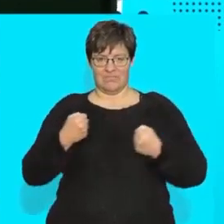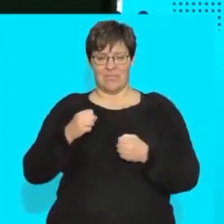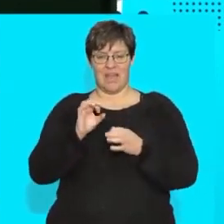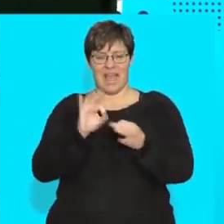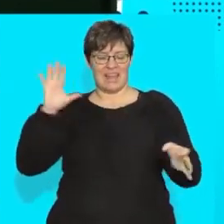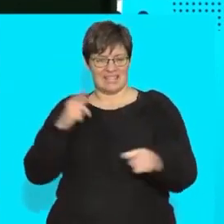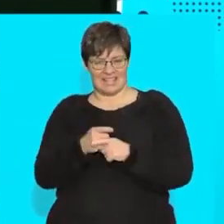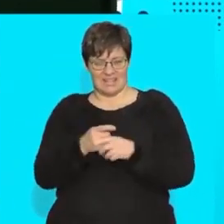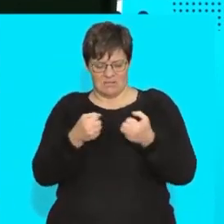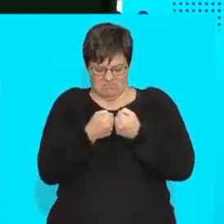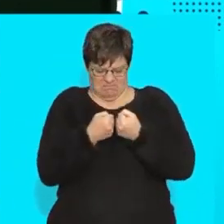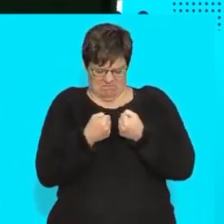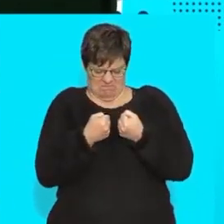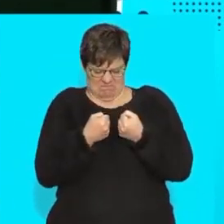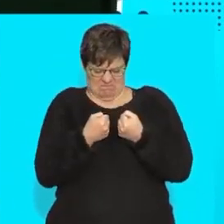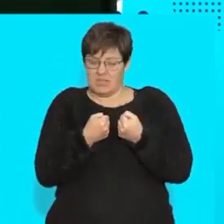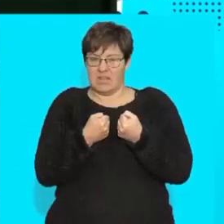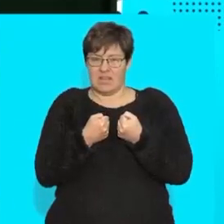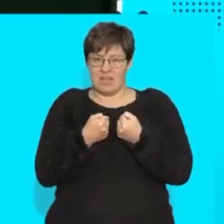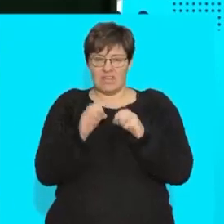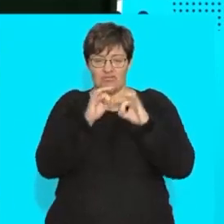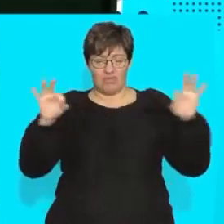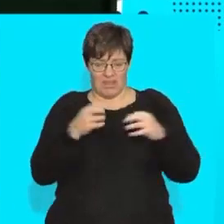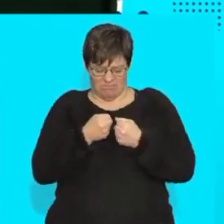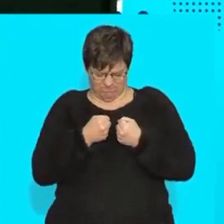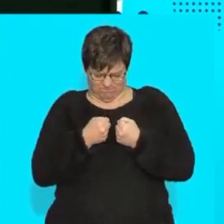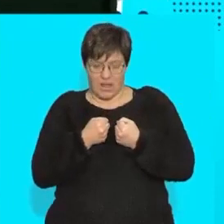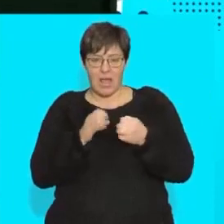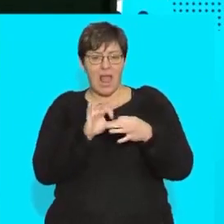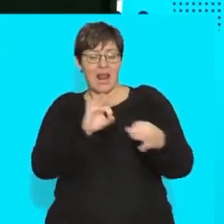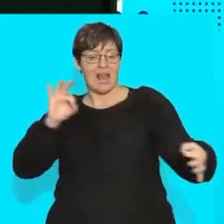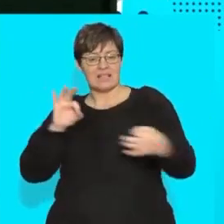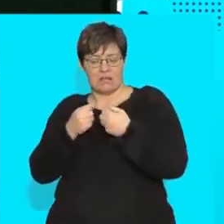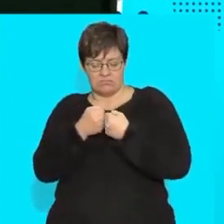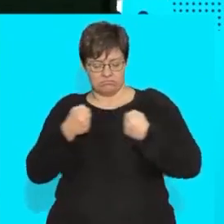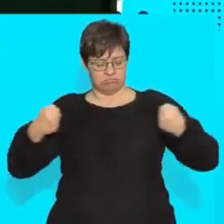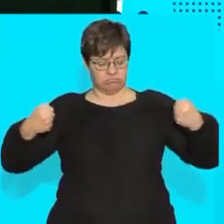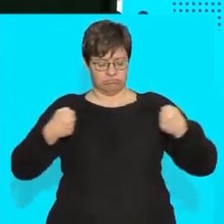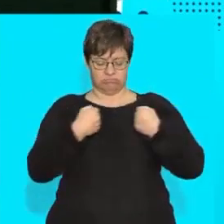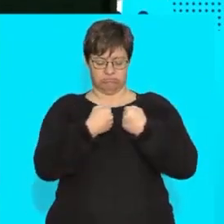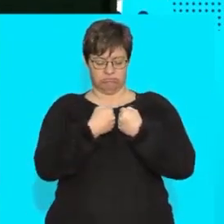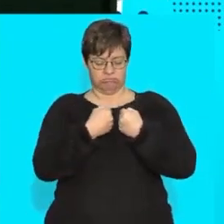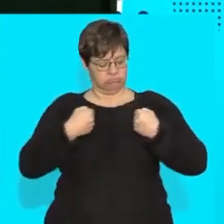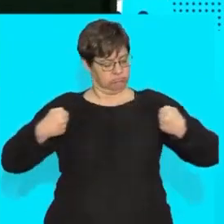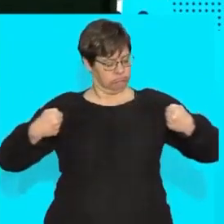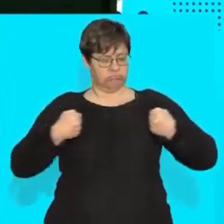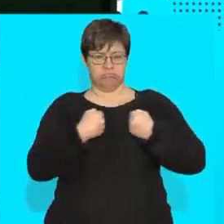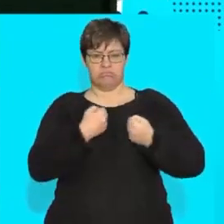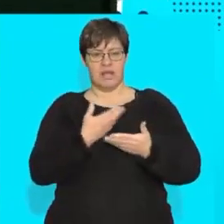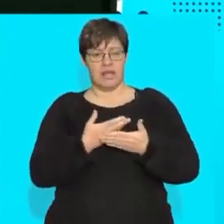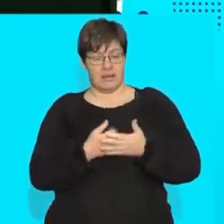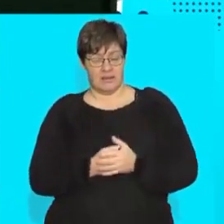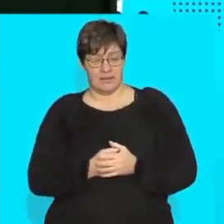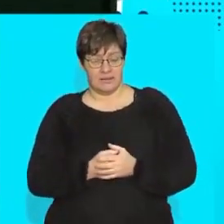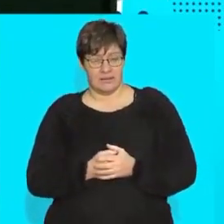tough and i can't move it strong elastic can stretch and come back again so